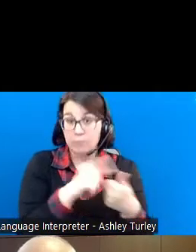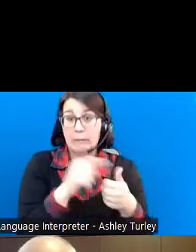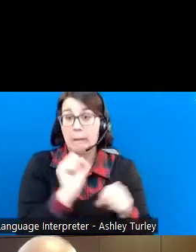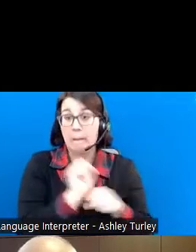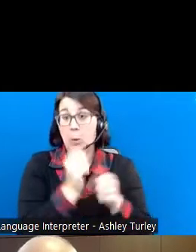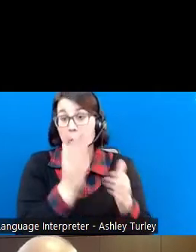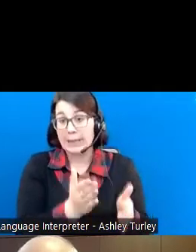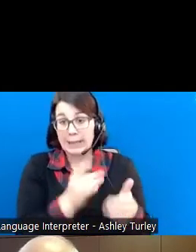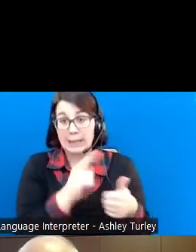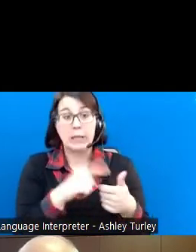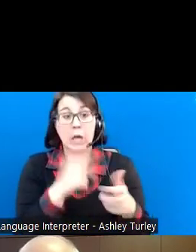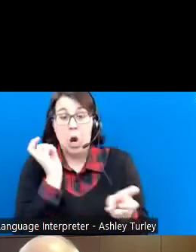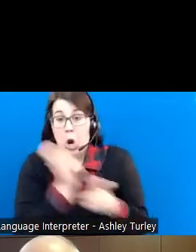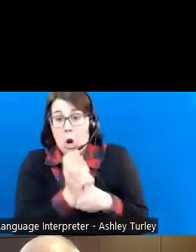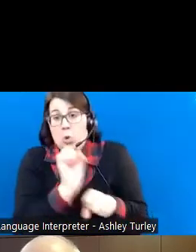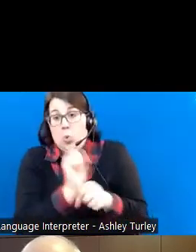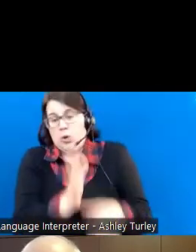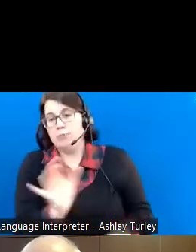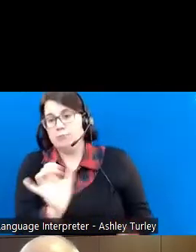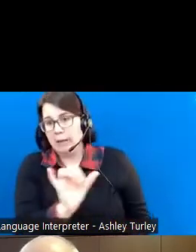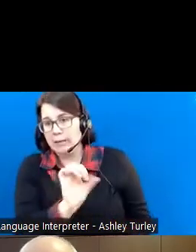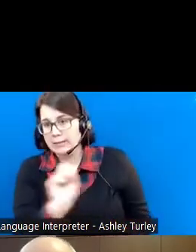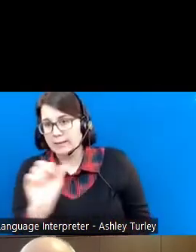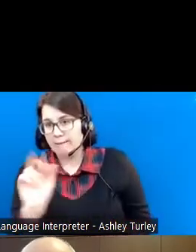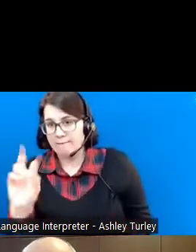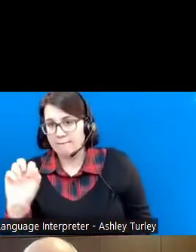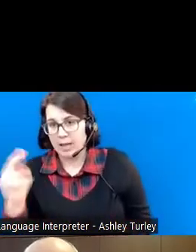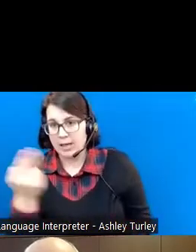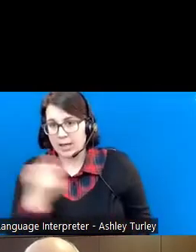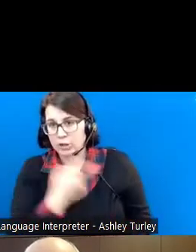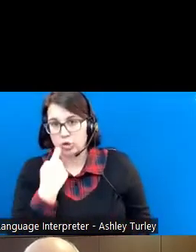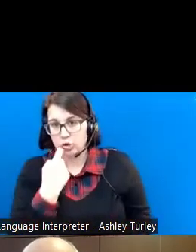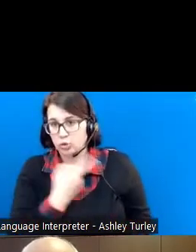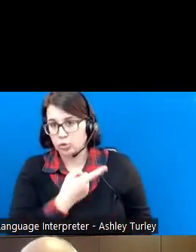You could be a hard worker, like Savannah was showing you right there visually.